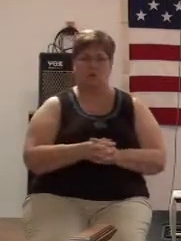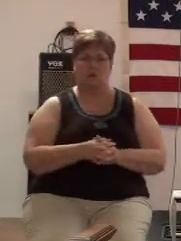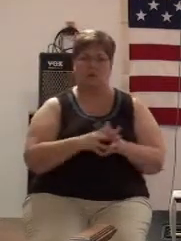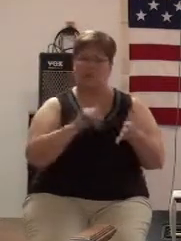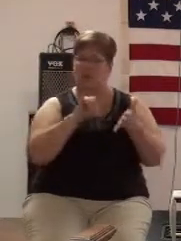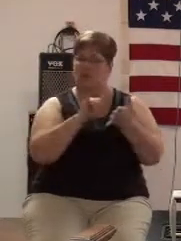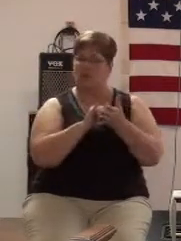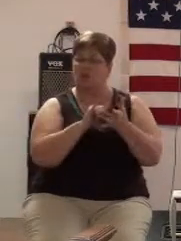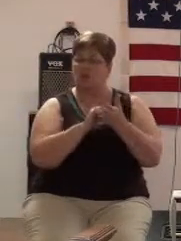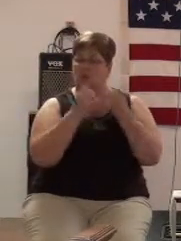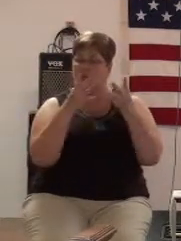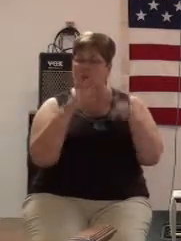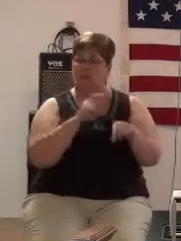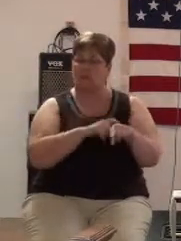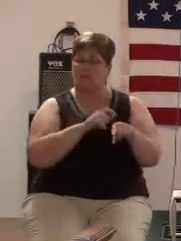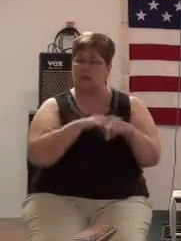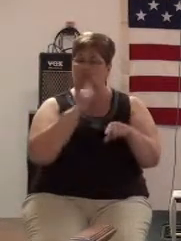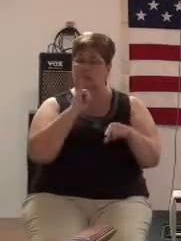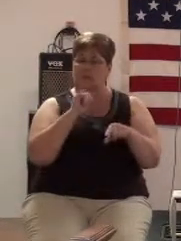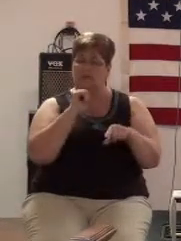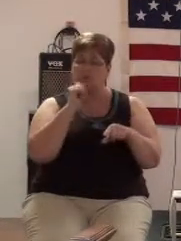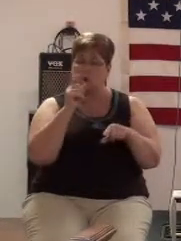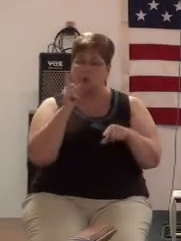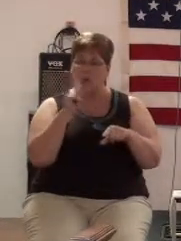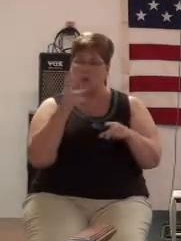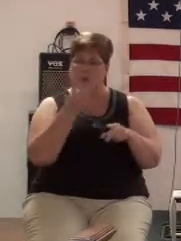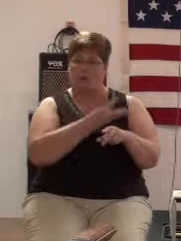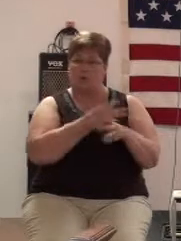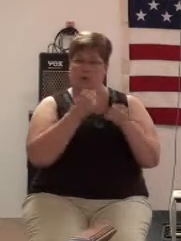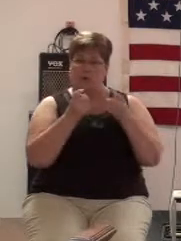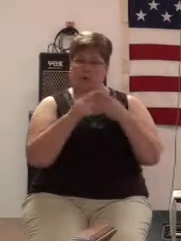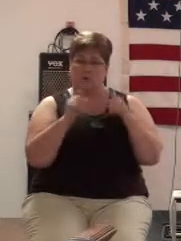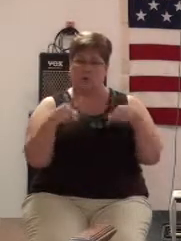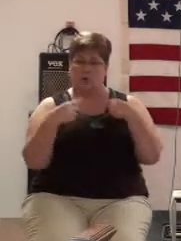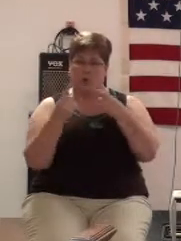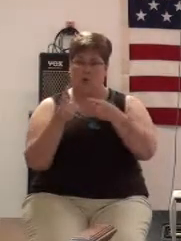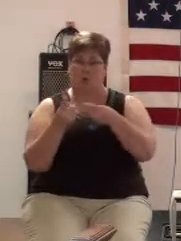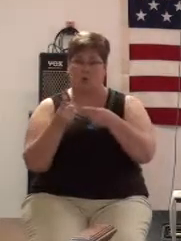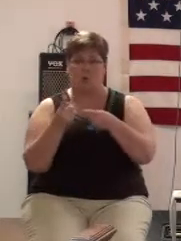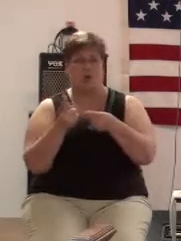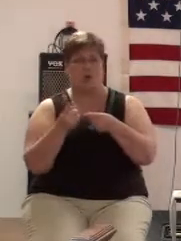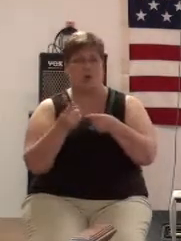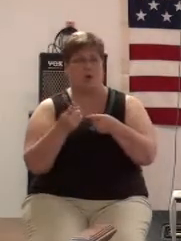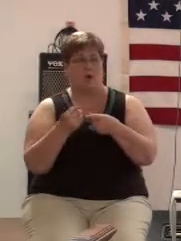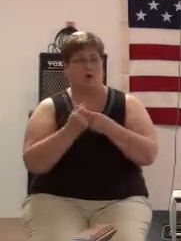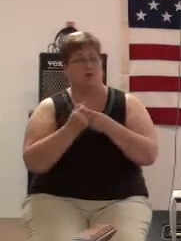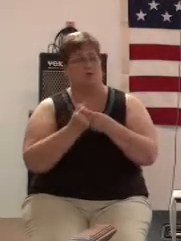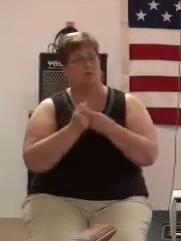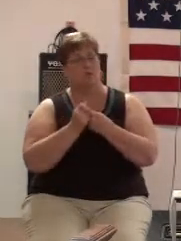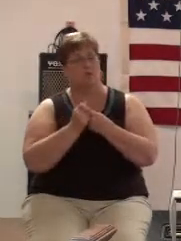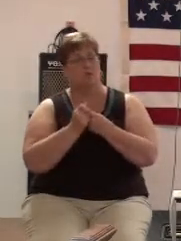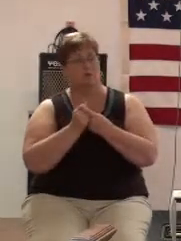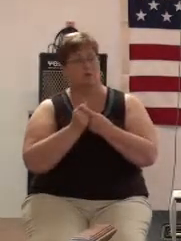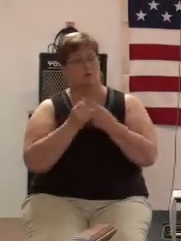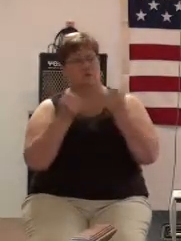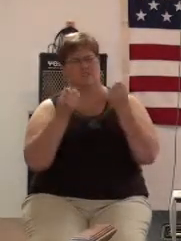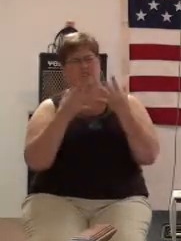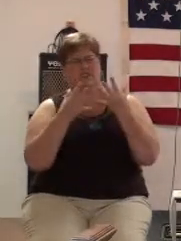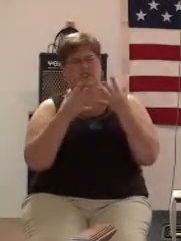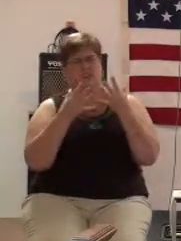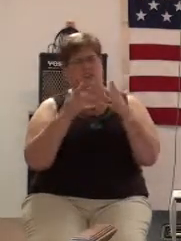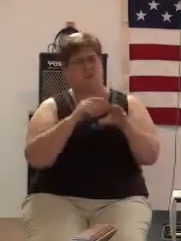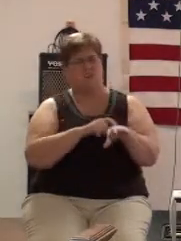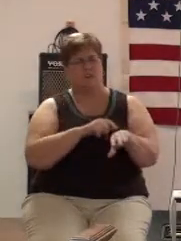a lot of times is not where we want to go. A lot of times, we want